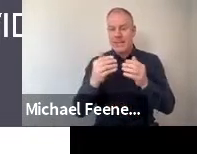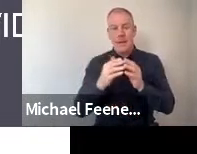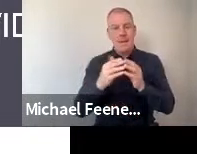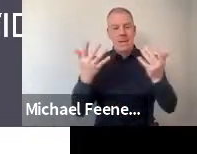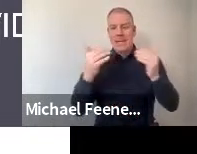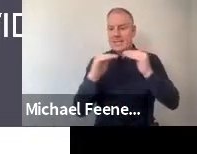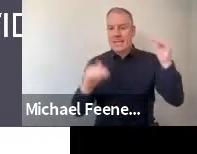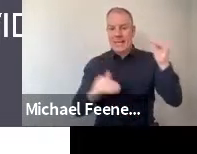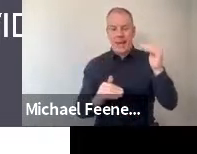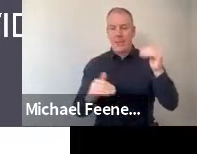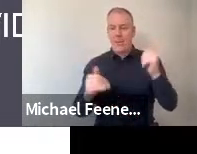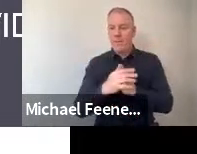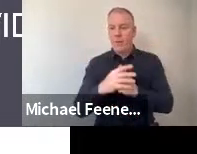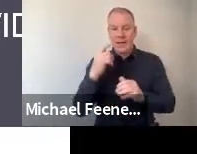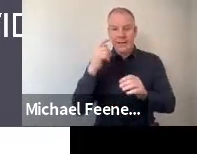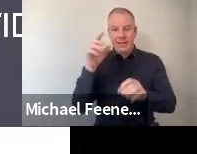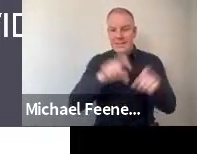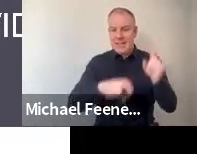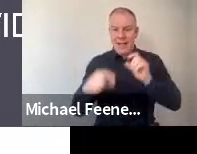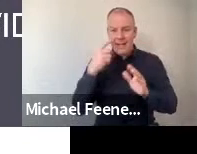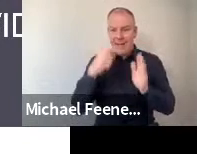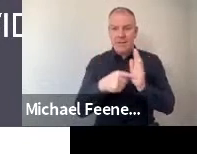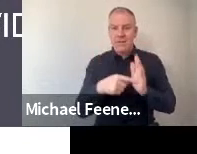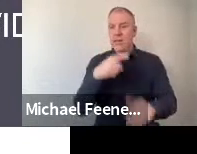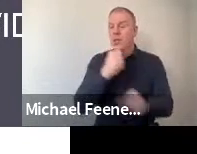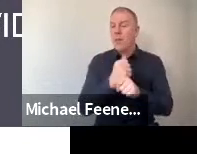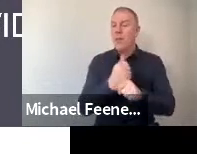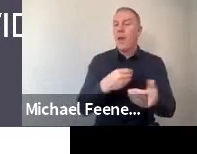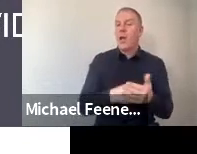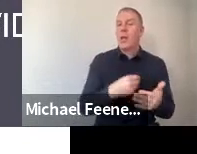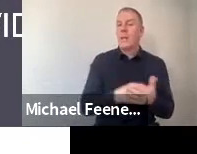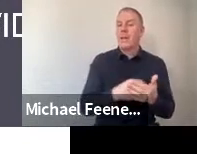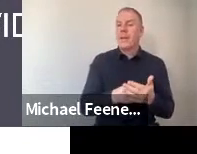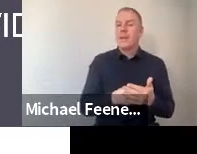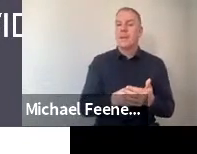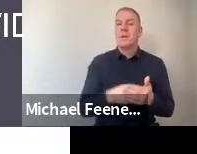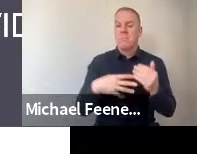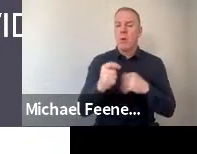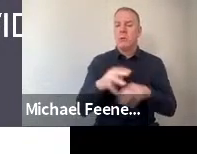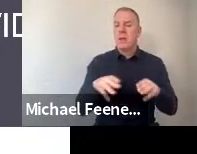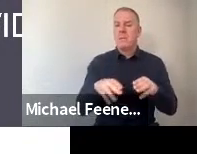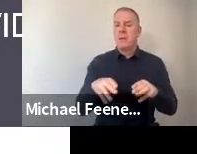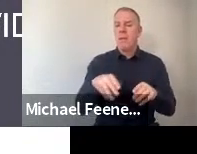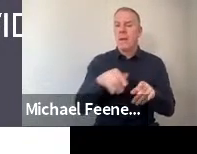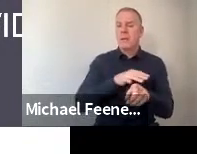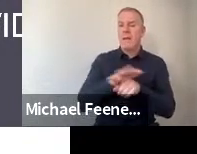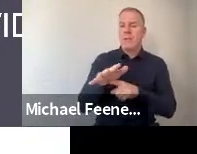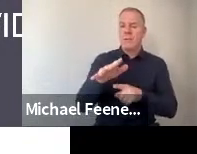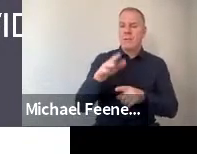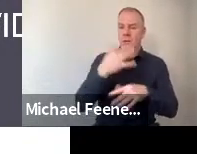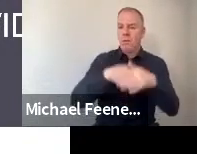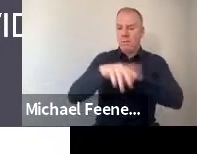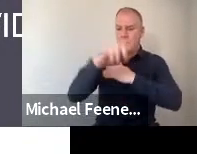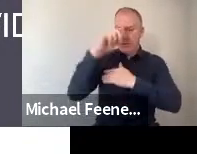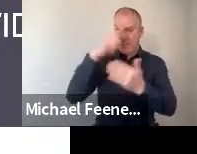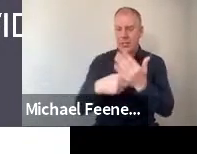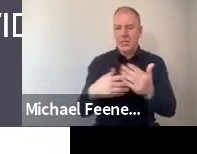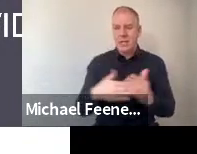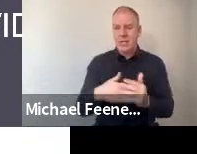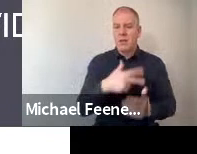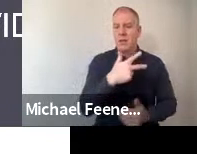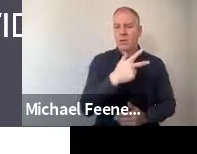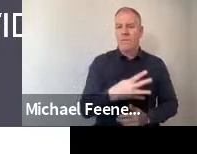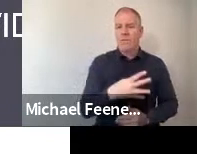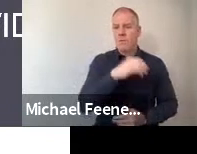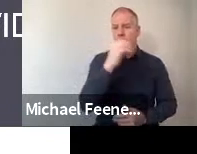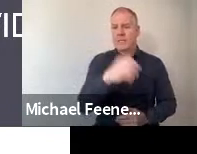evidence. So on economic considerations, a majority of people thought that was driving the government decision-making. Only 34%